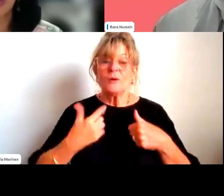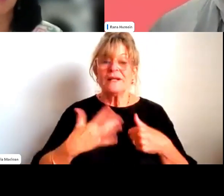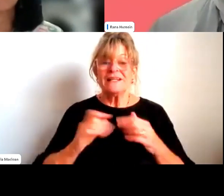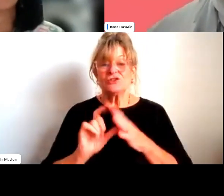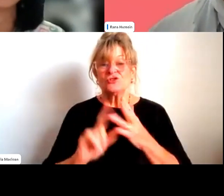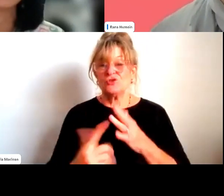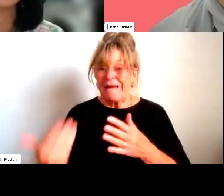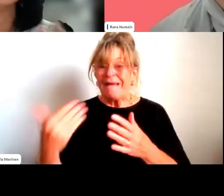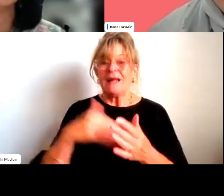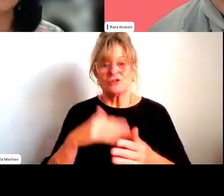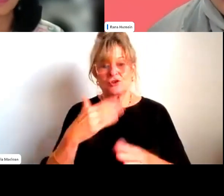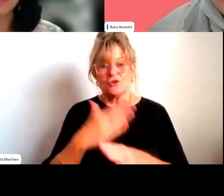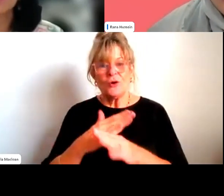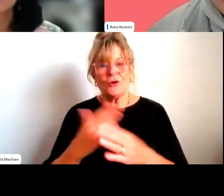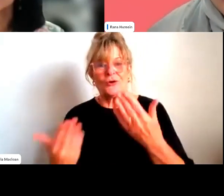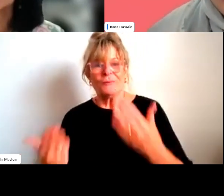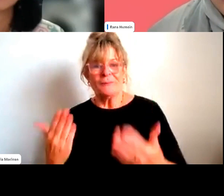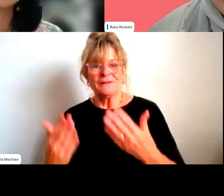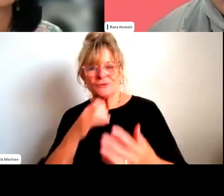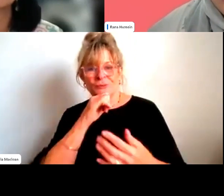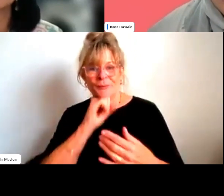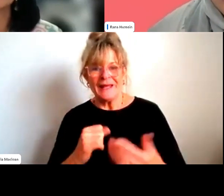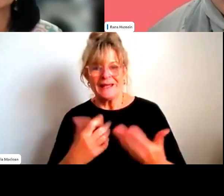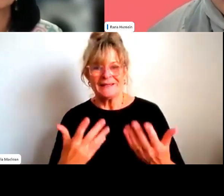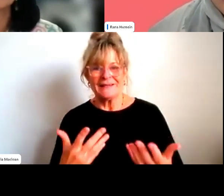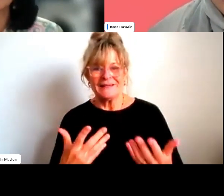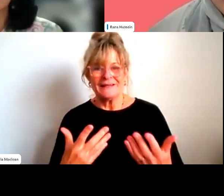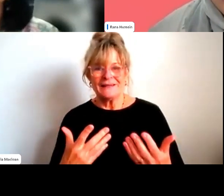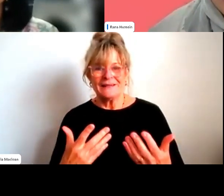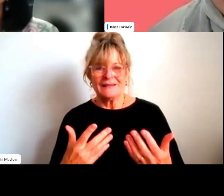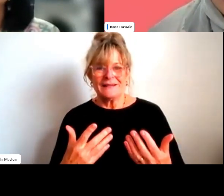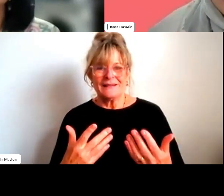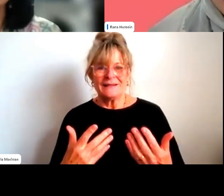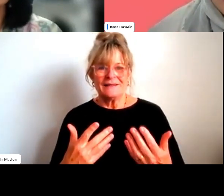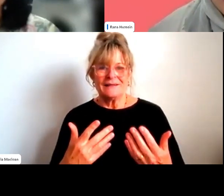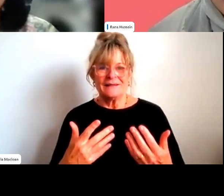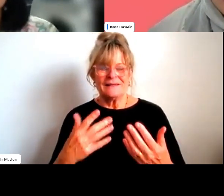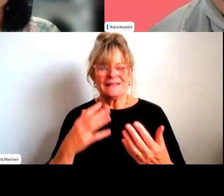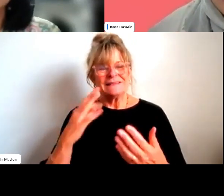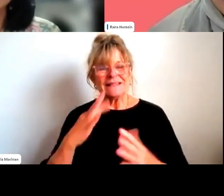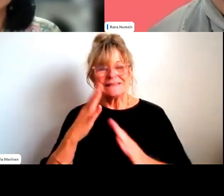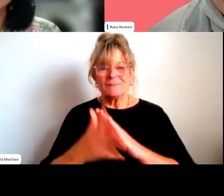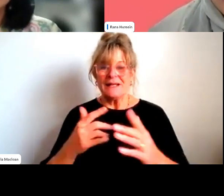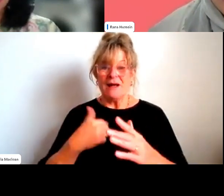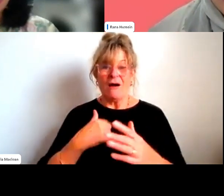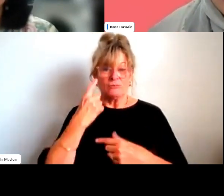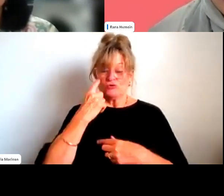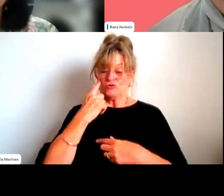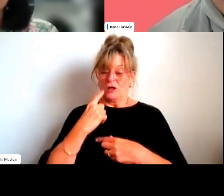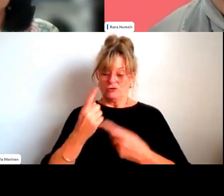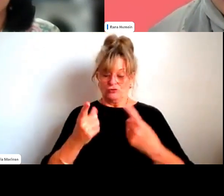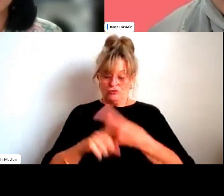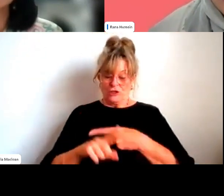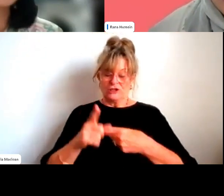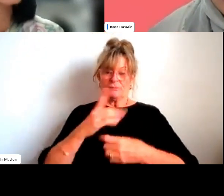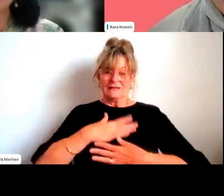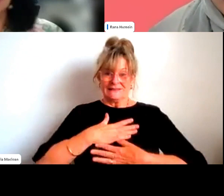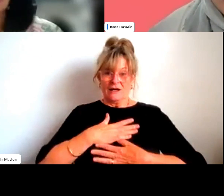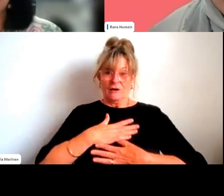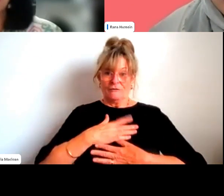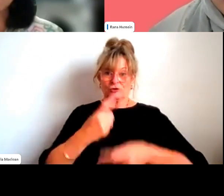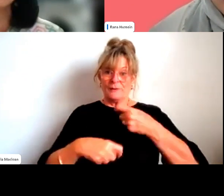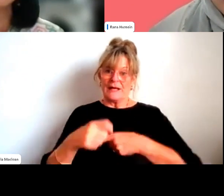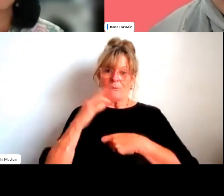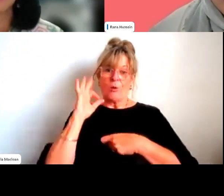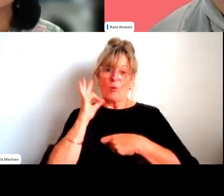other people are or constantly prove ourselves. But it doesn't mean that I'm trying to mold myself to be an Anglo person. I am still